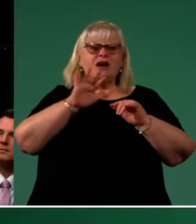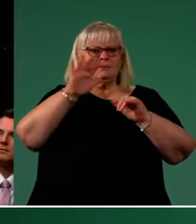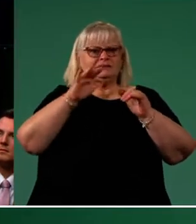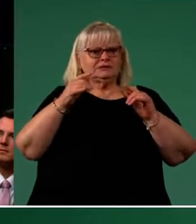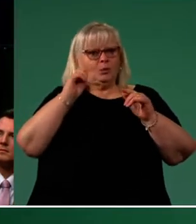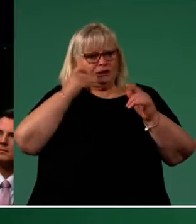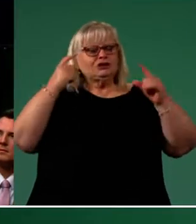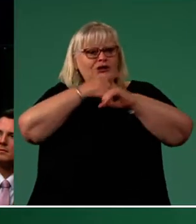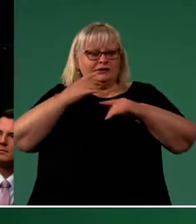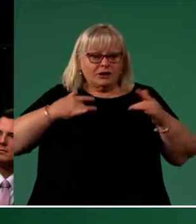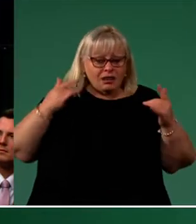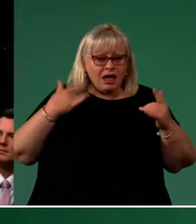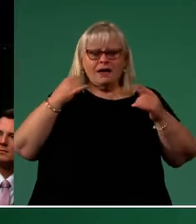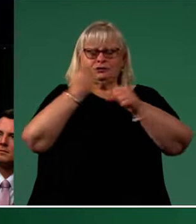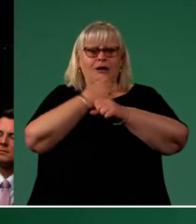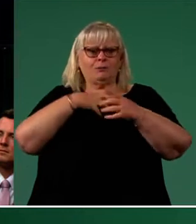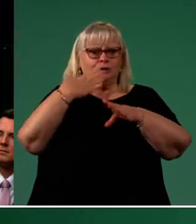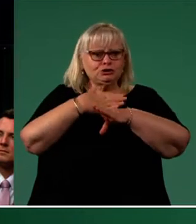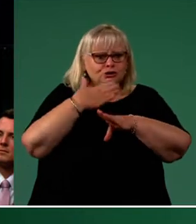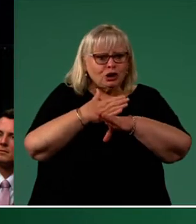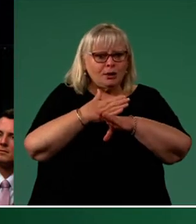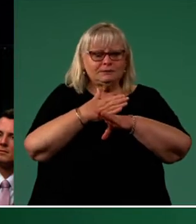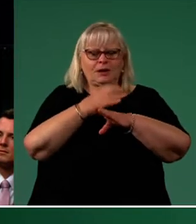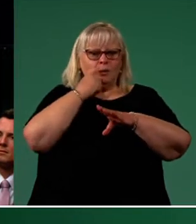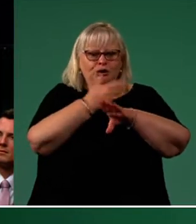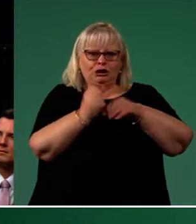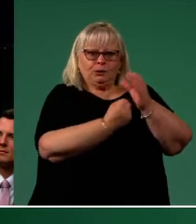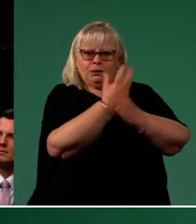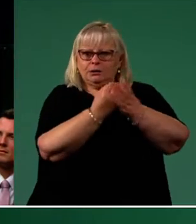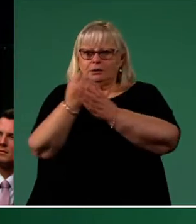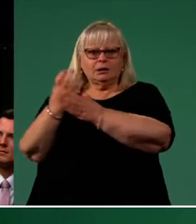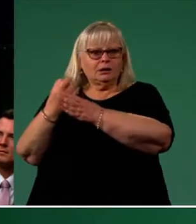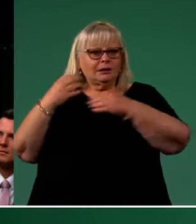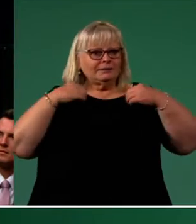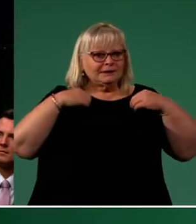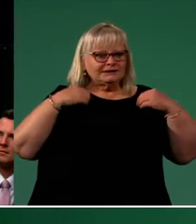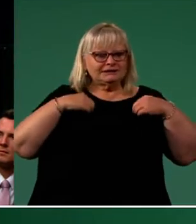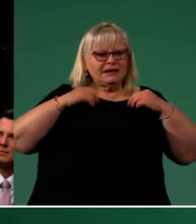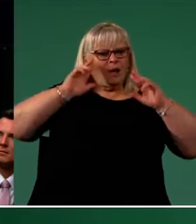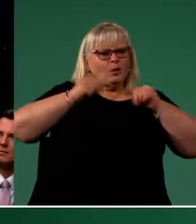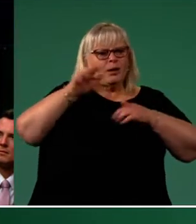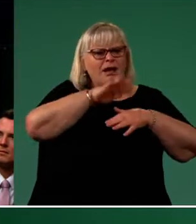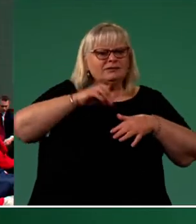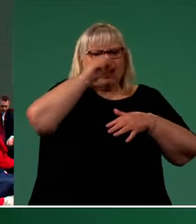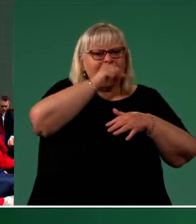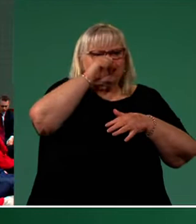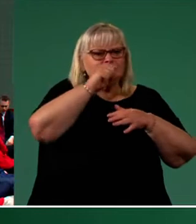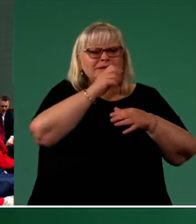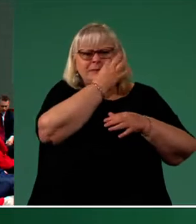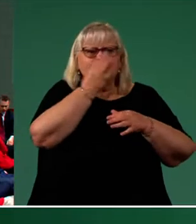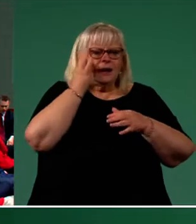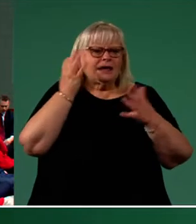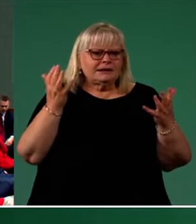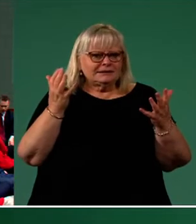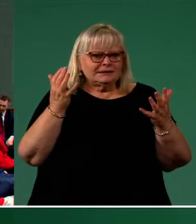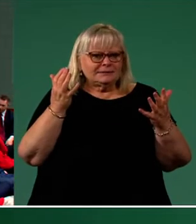lives, create jobs, create certainty for emerging industries and protect species across our nation. Decisions to